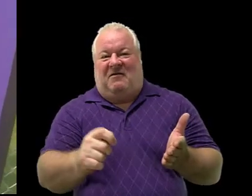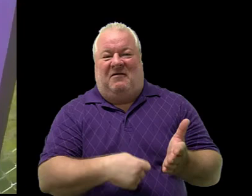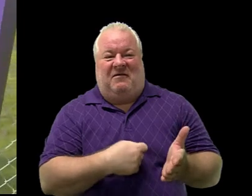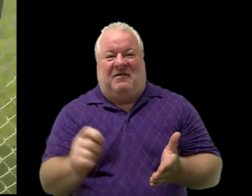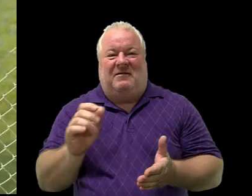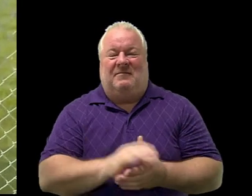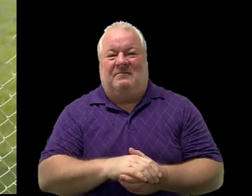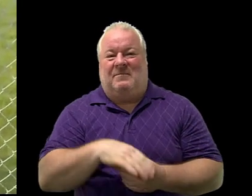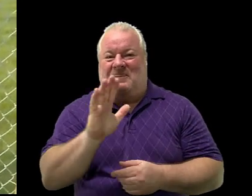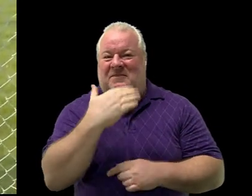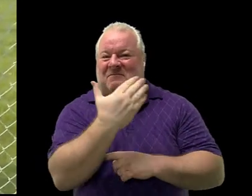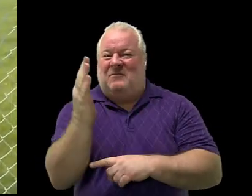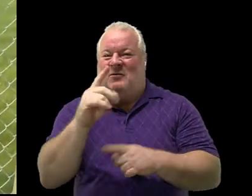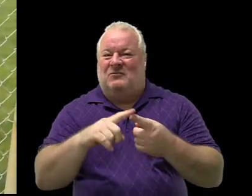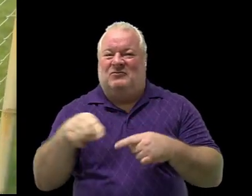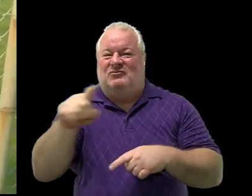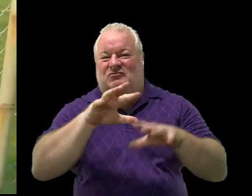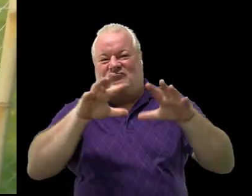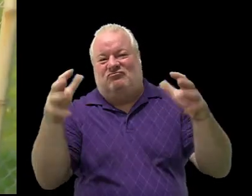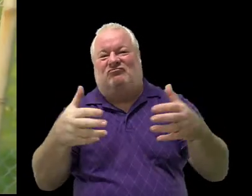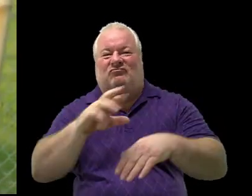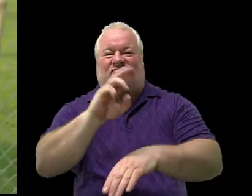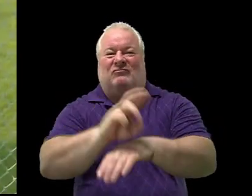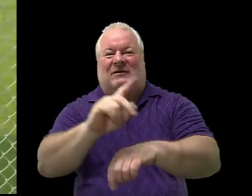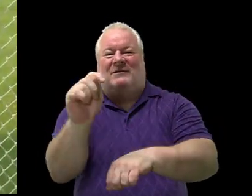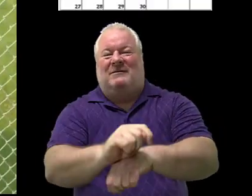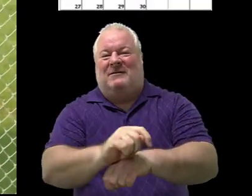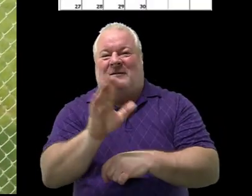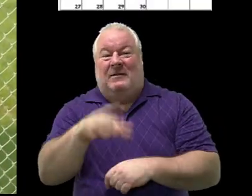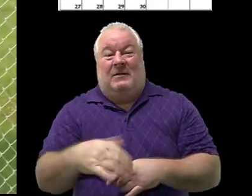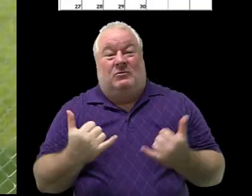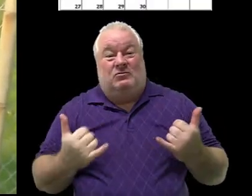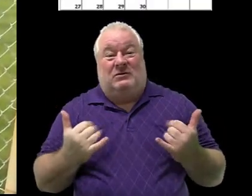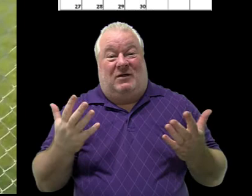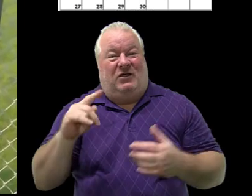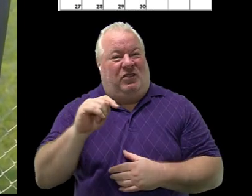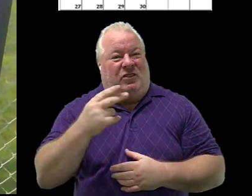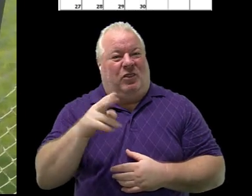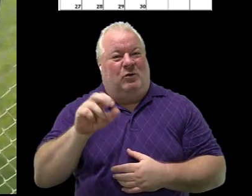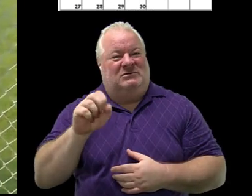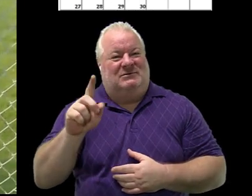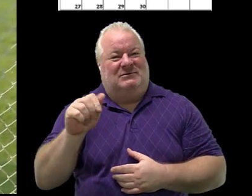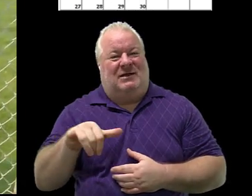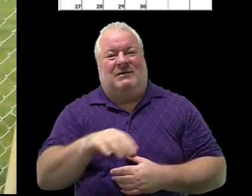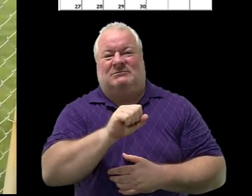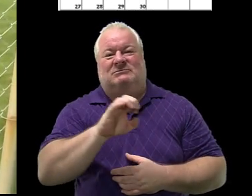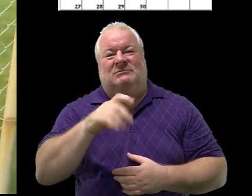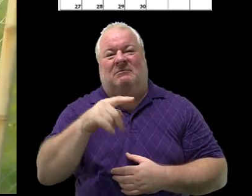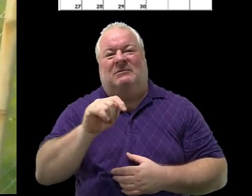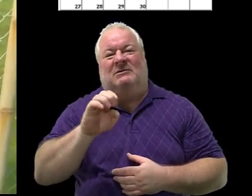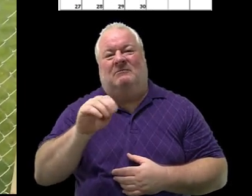good morning Raymond Temple today is Thursday September